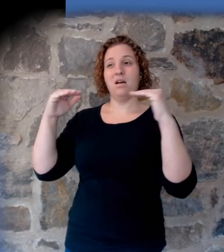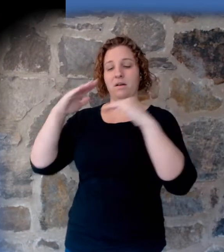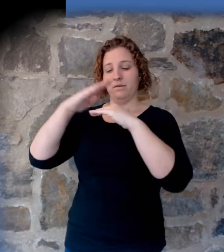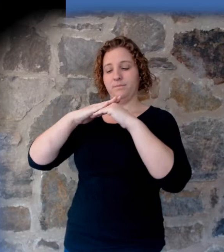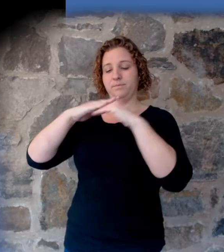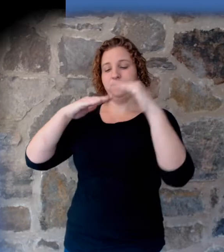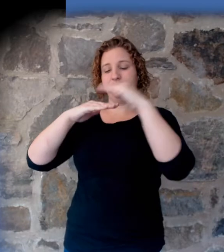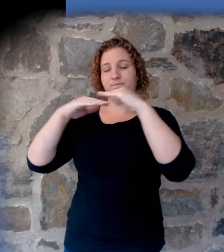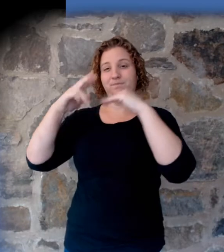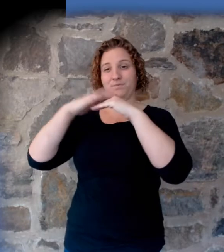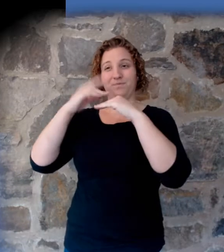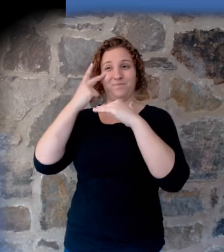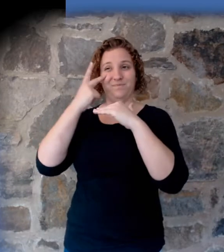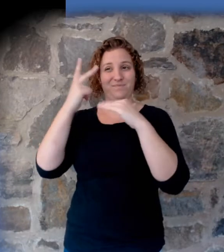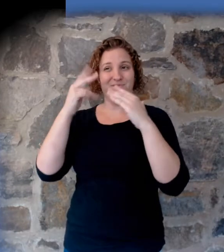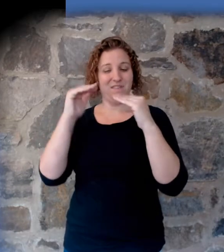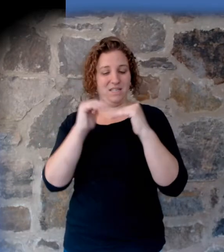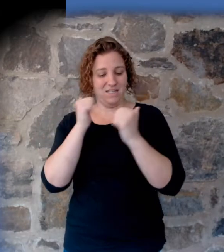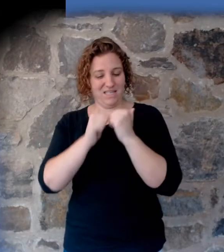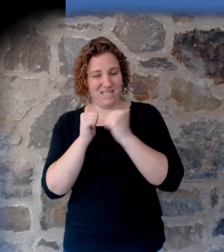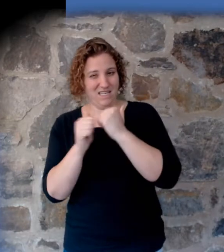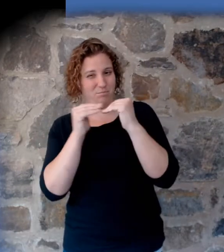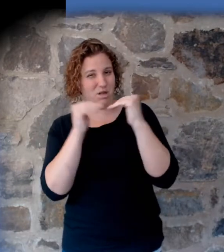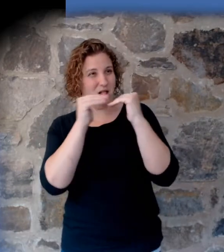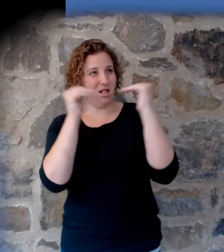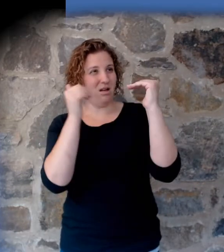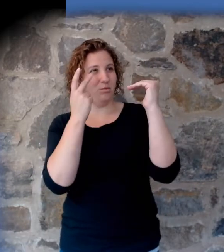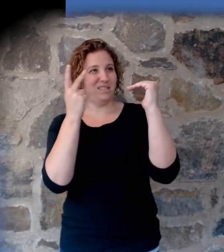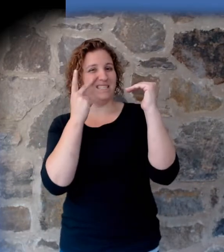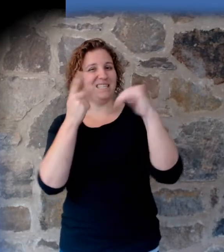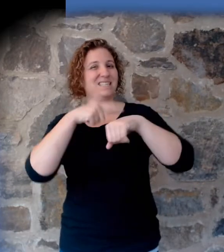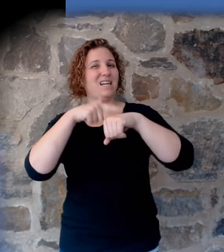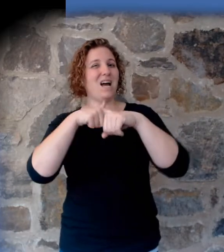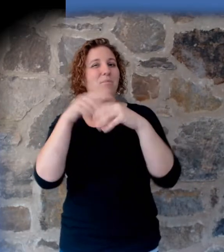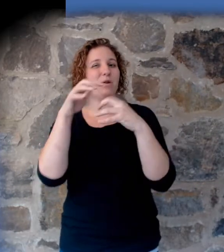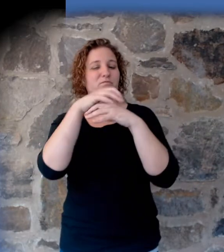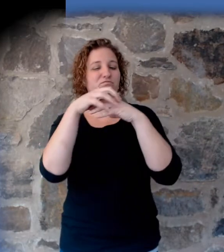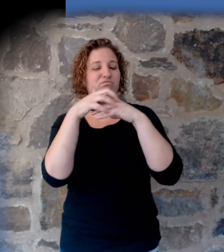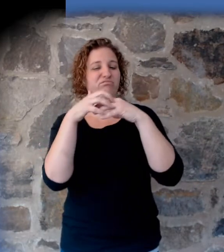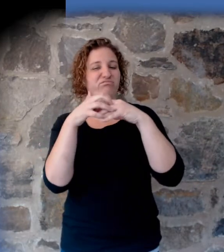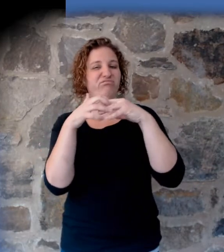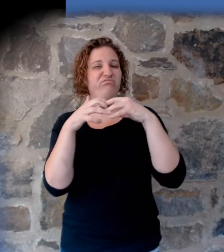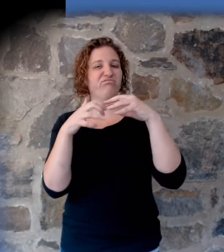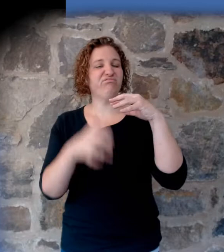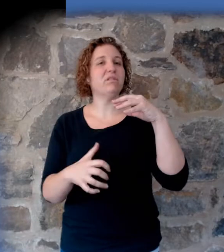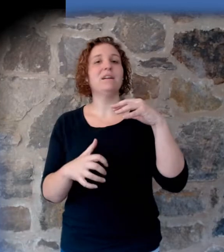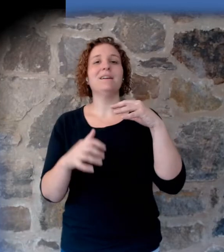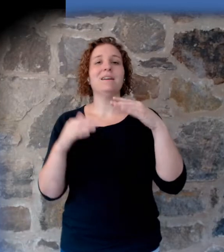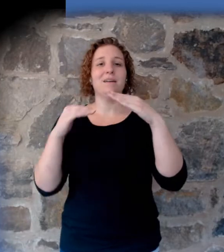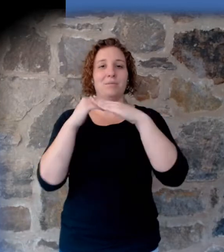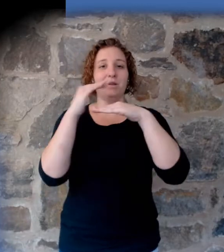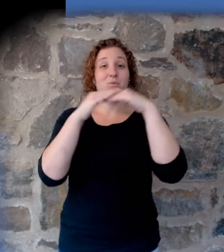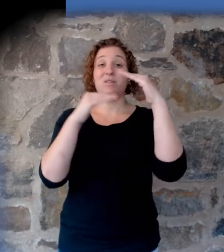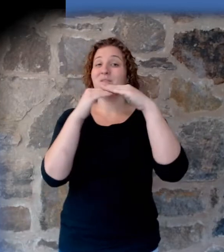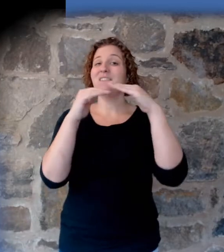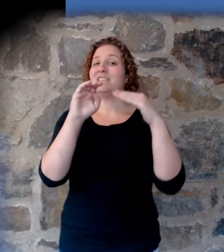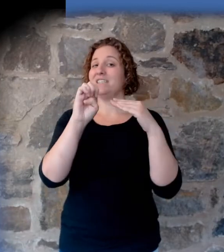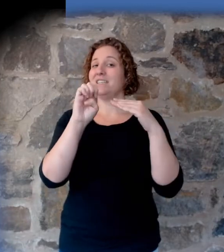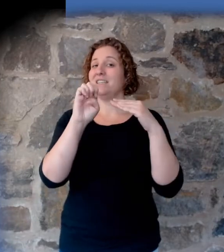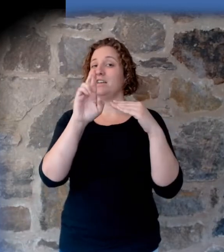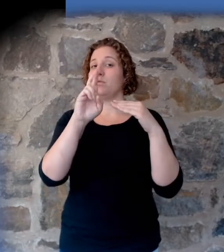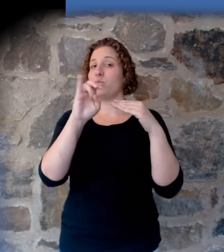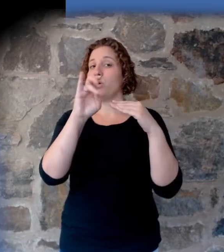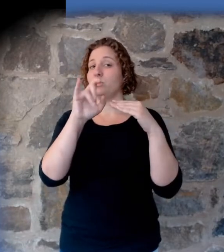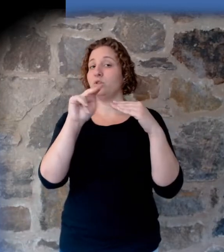the strata layers and we don't see the passage of time in between layers. You mean erosion? Erosion, especially, and